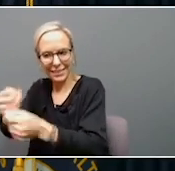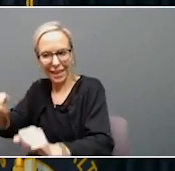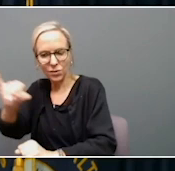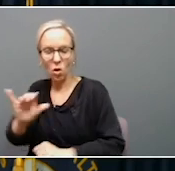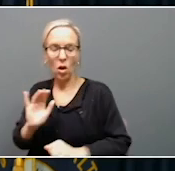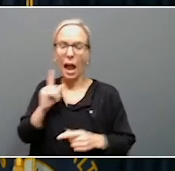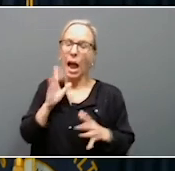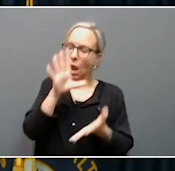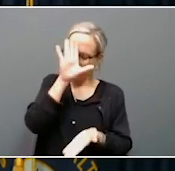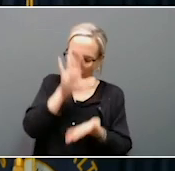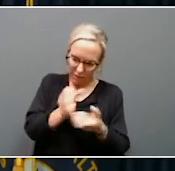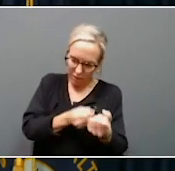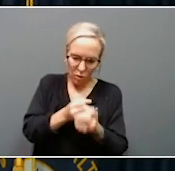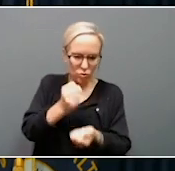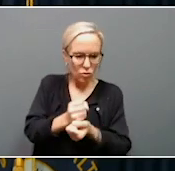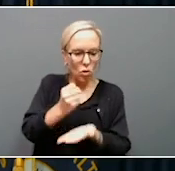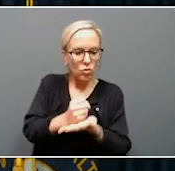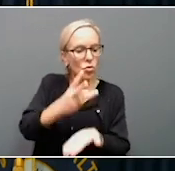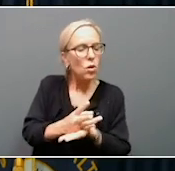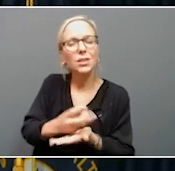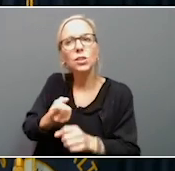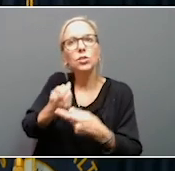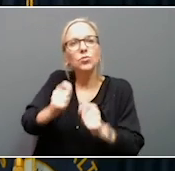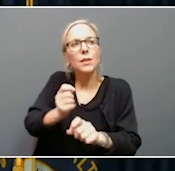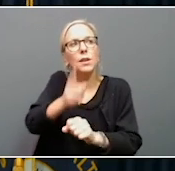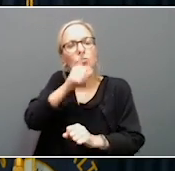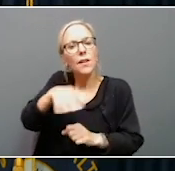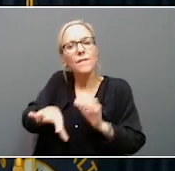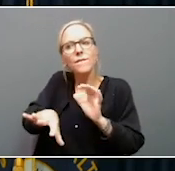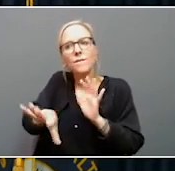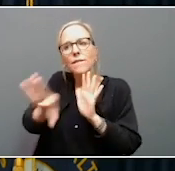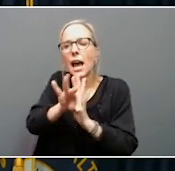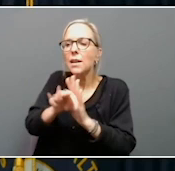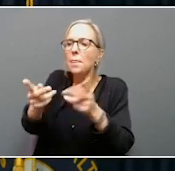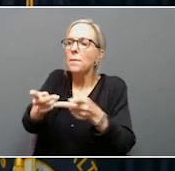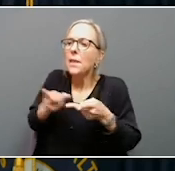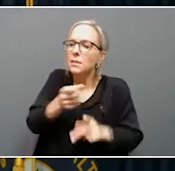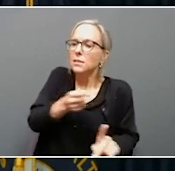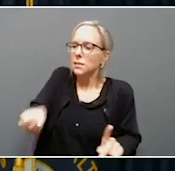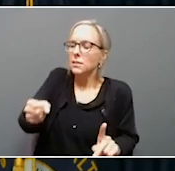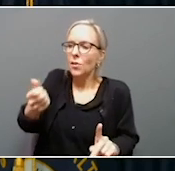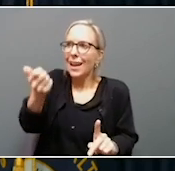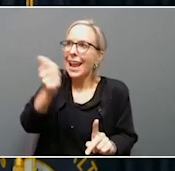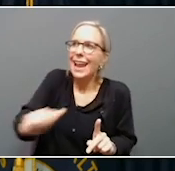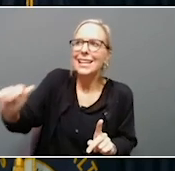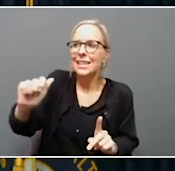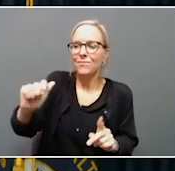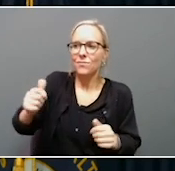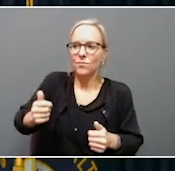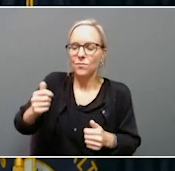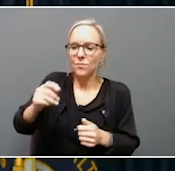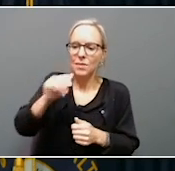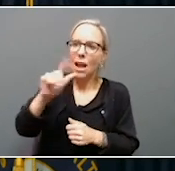a placement that is not the L&N building or another one. When we look at steps that we're taking, you know, we added $41